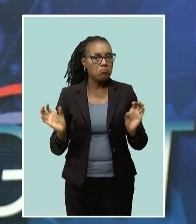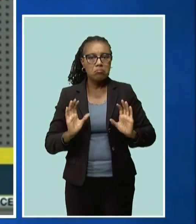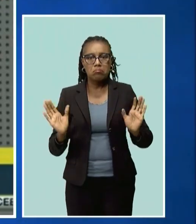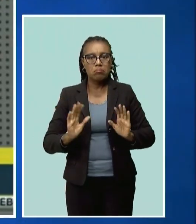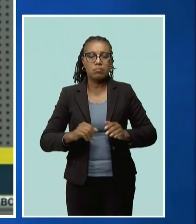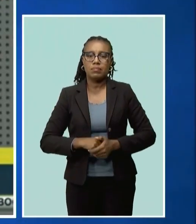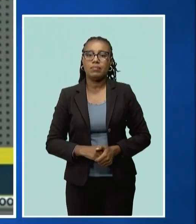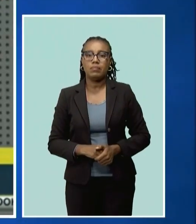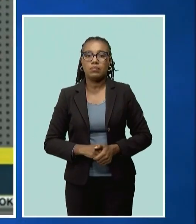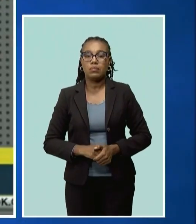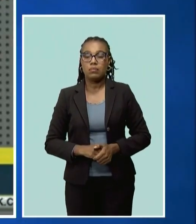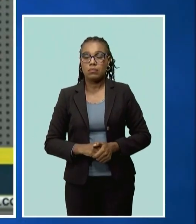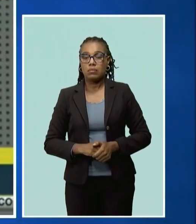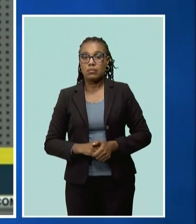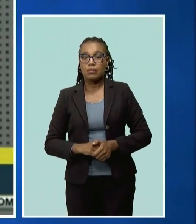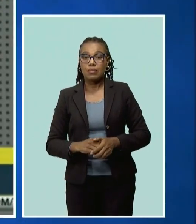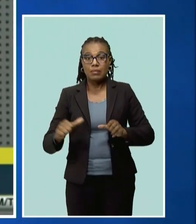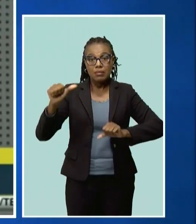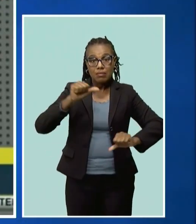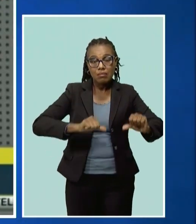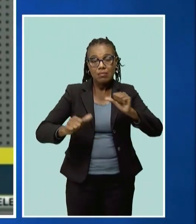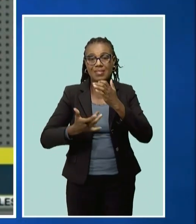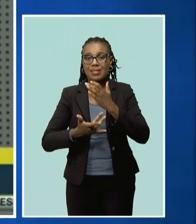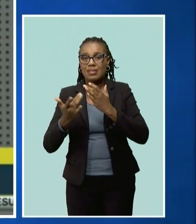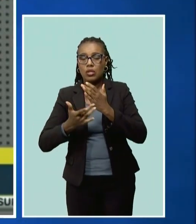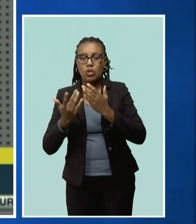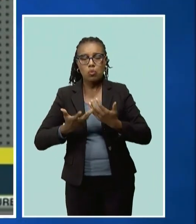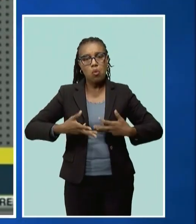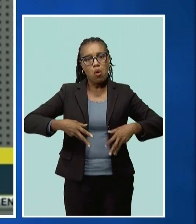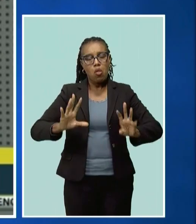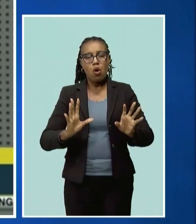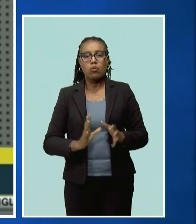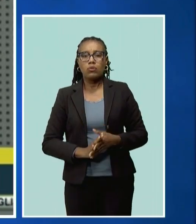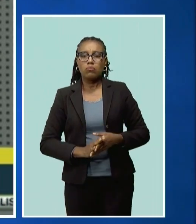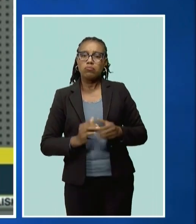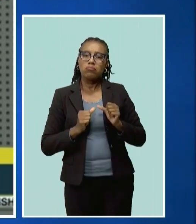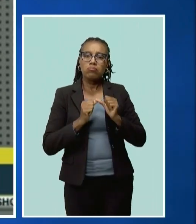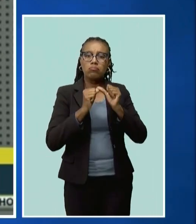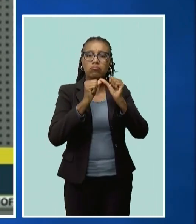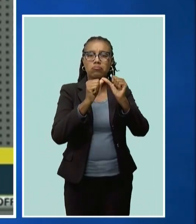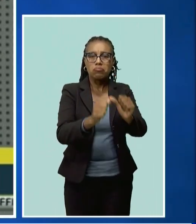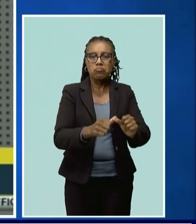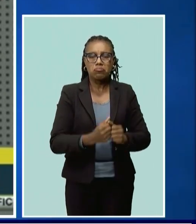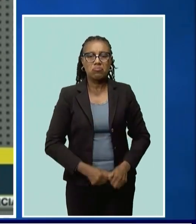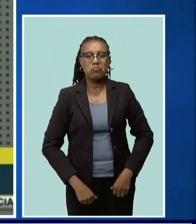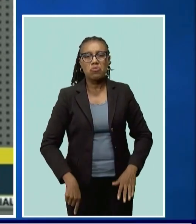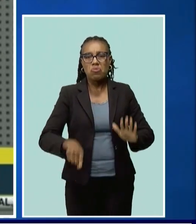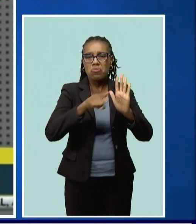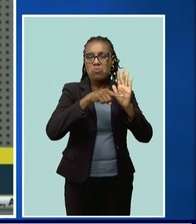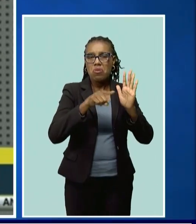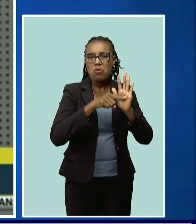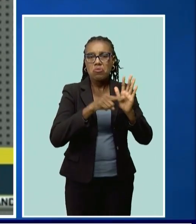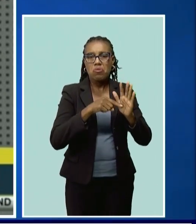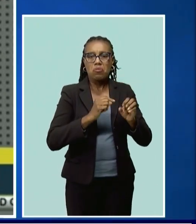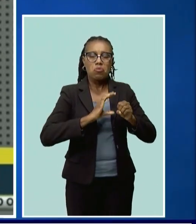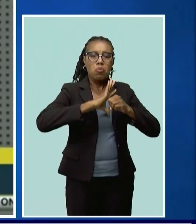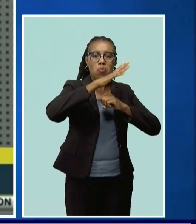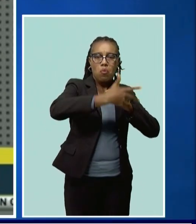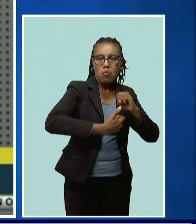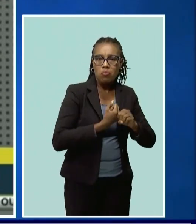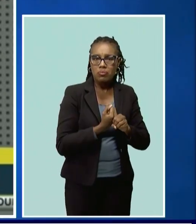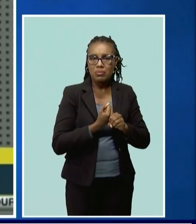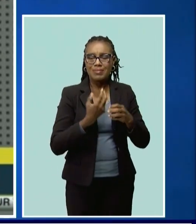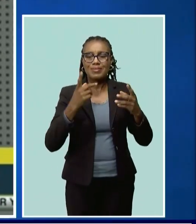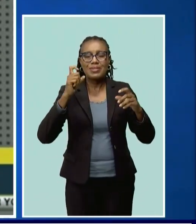Science and technology is not to be allowed to run amok. In an unregulated global environment, we